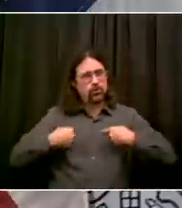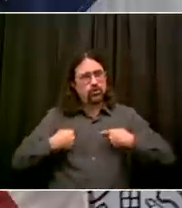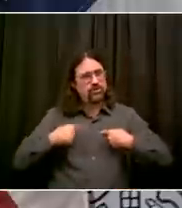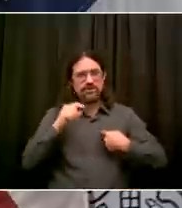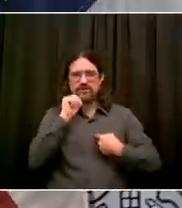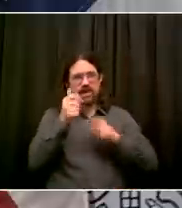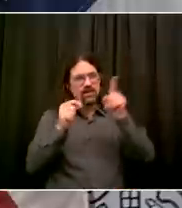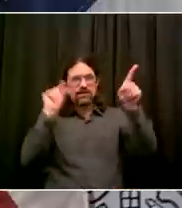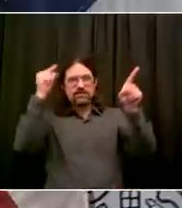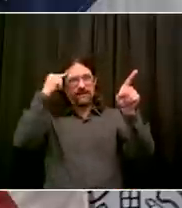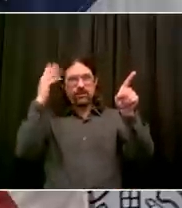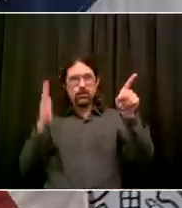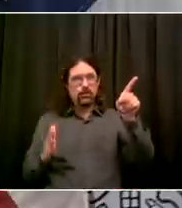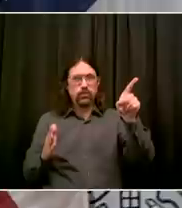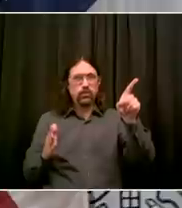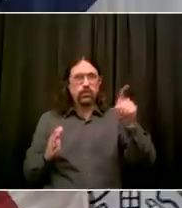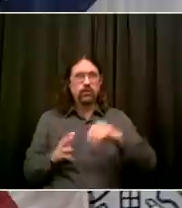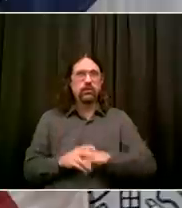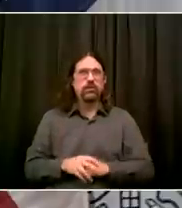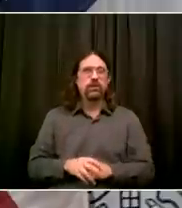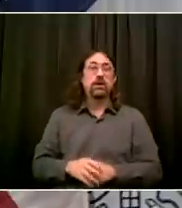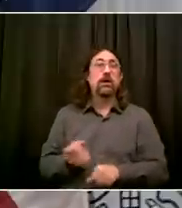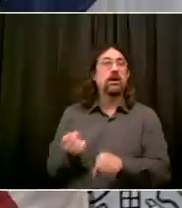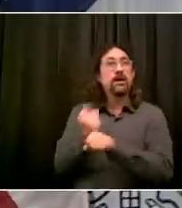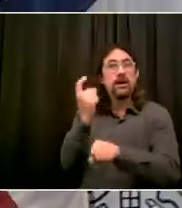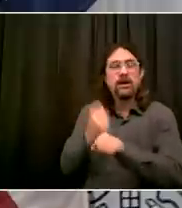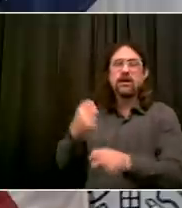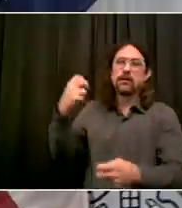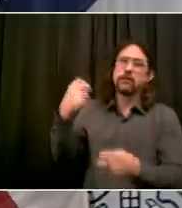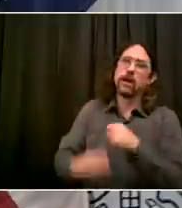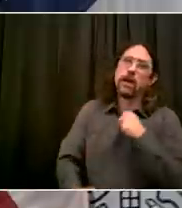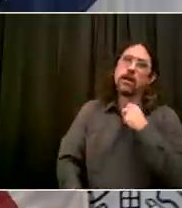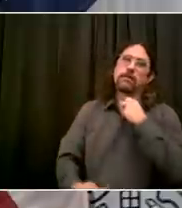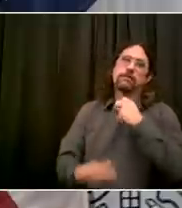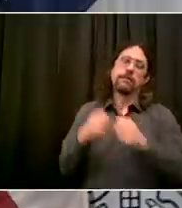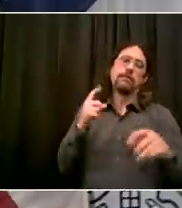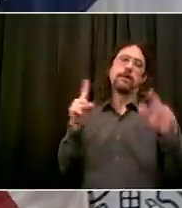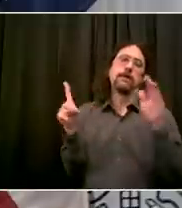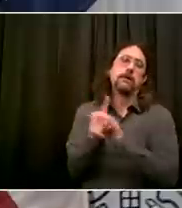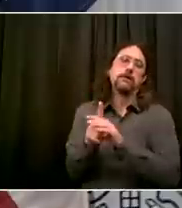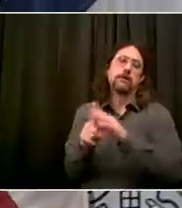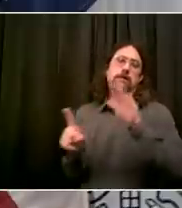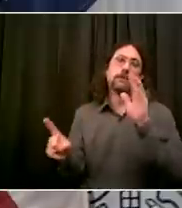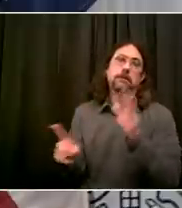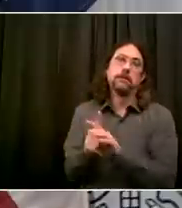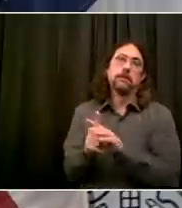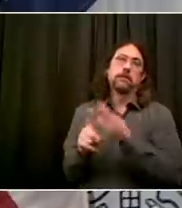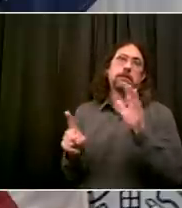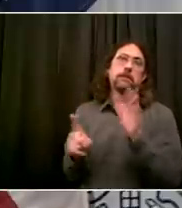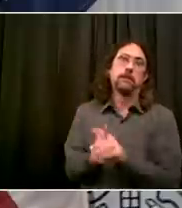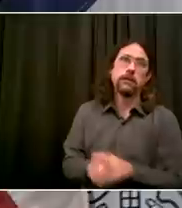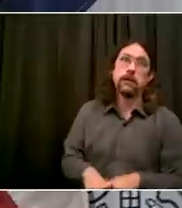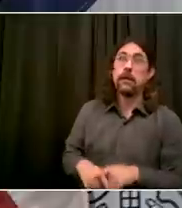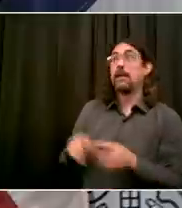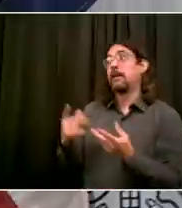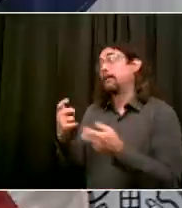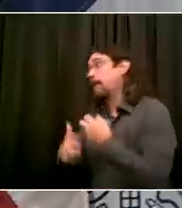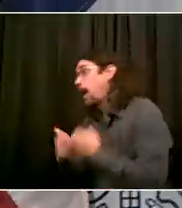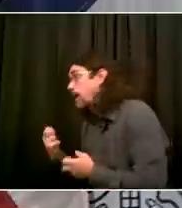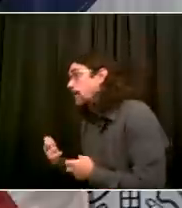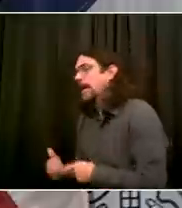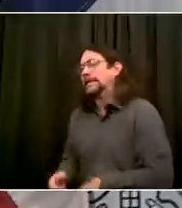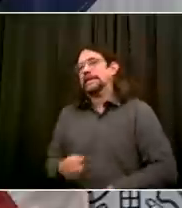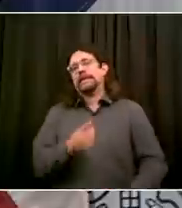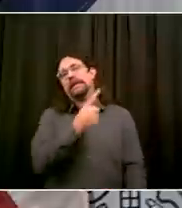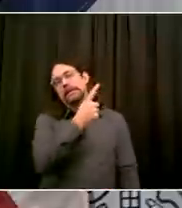state's responsibility to fix the board of elections, period. As to the specific question about the ballots, look, there's